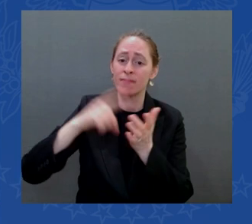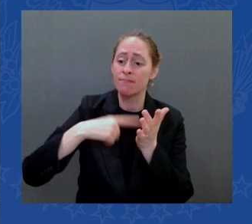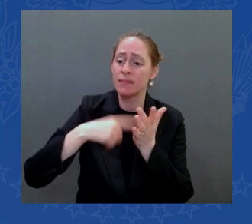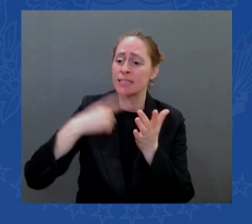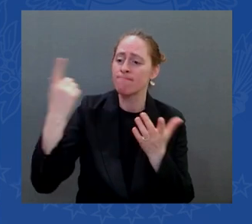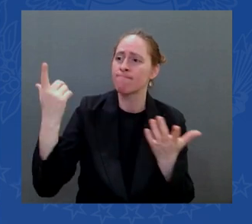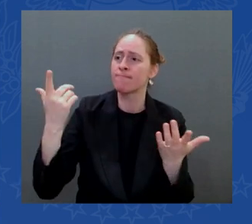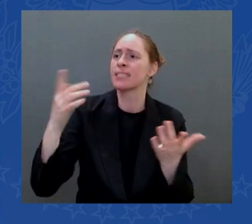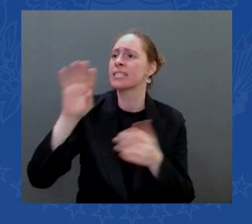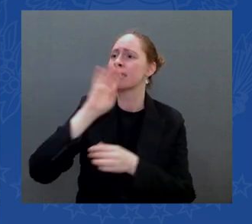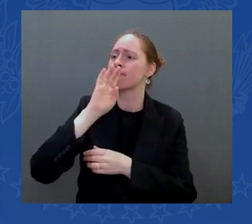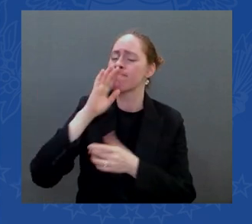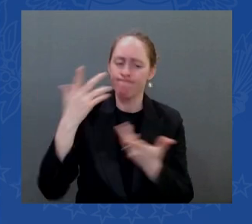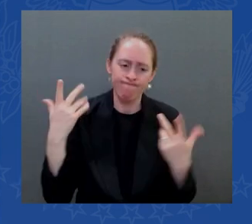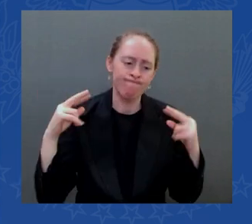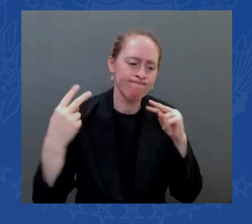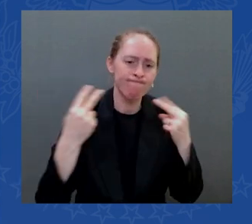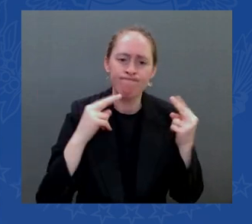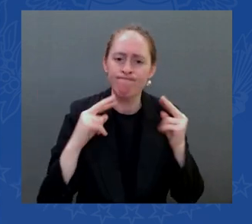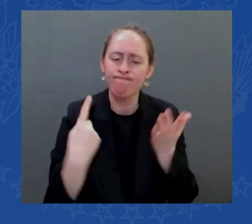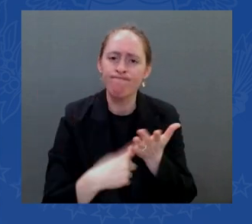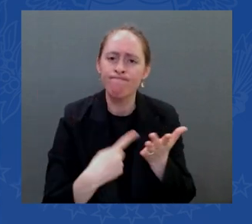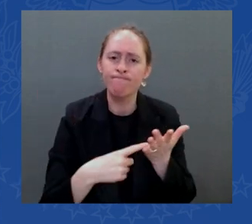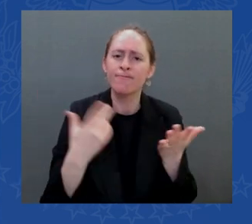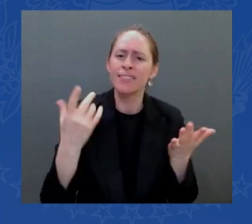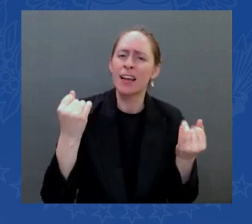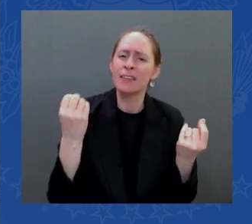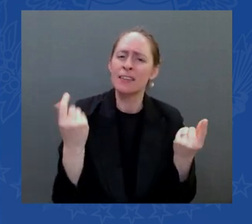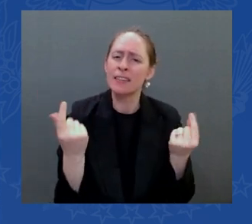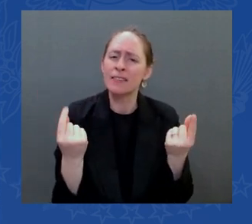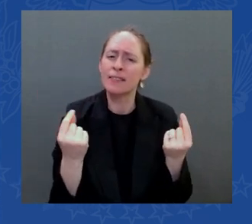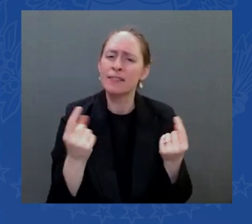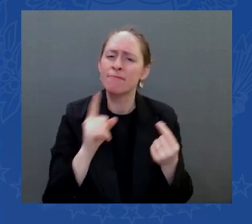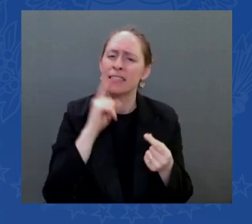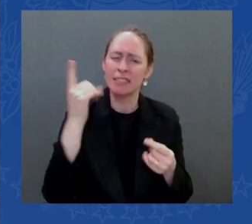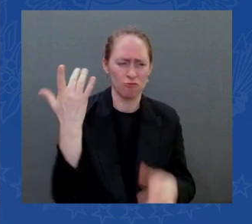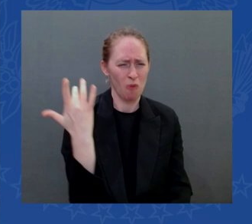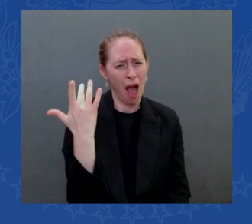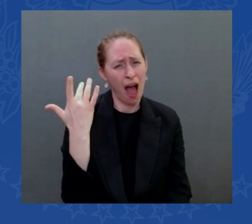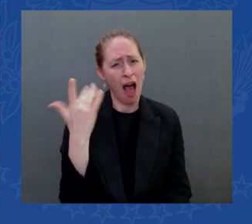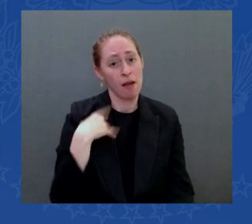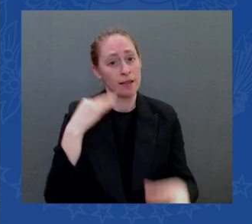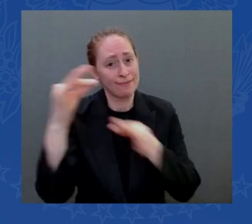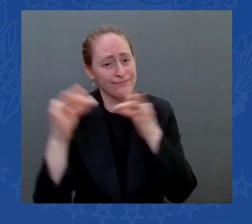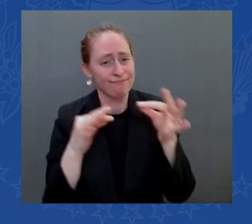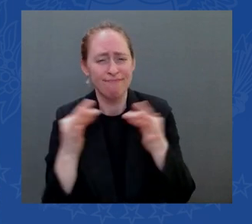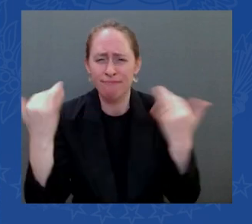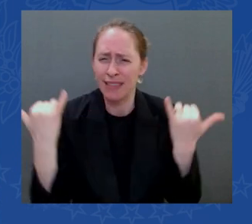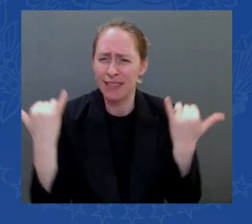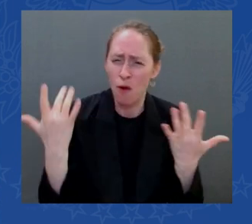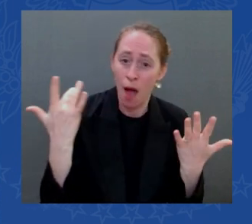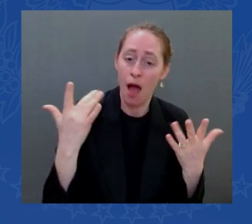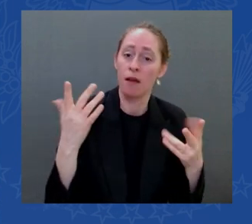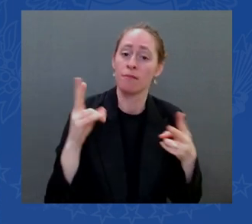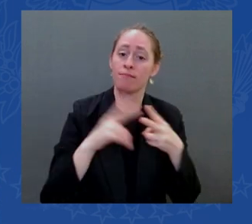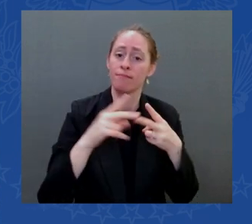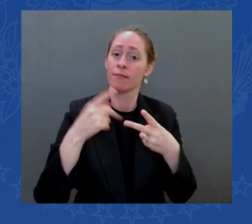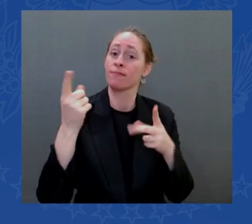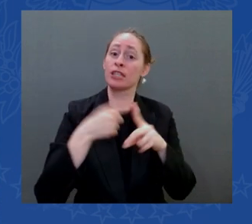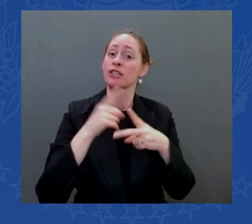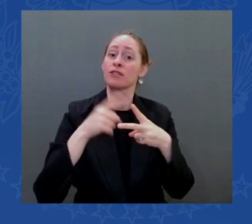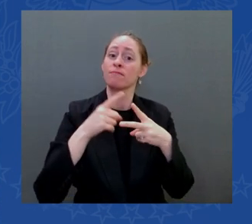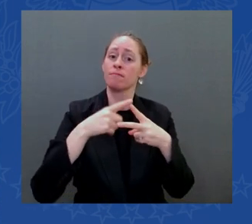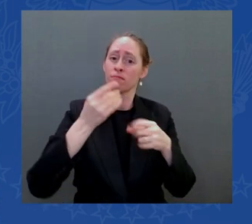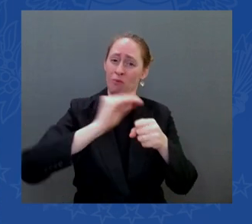the way the global economy works if a factory in vietnam makes computer ships and shuts down in vietnam